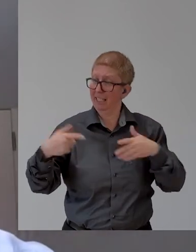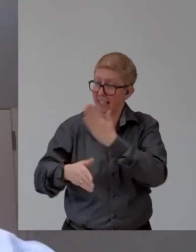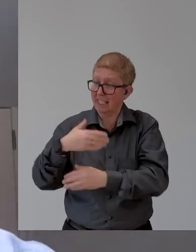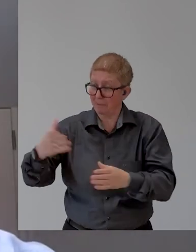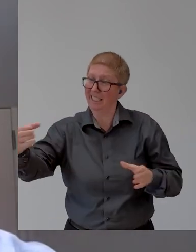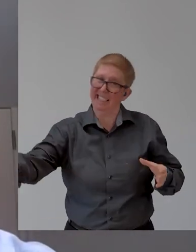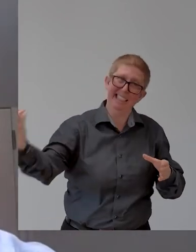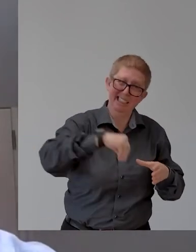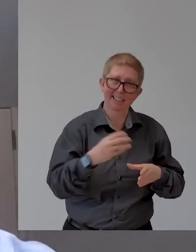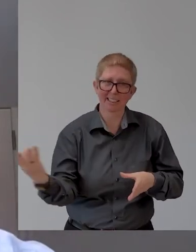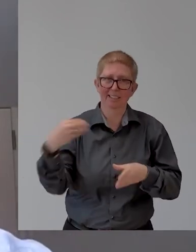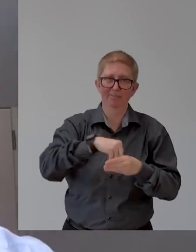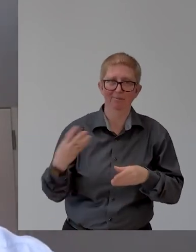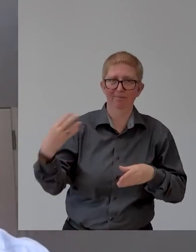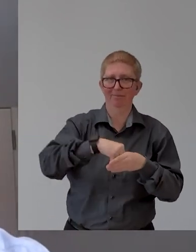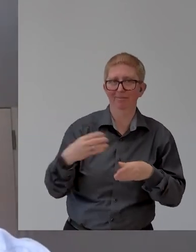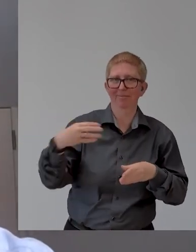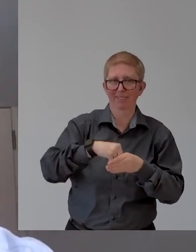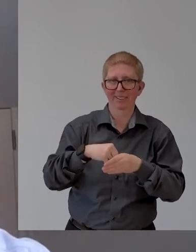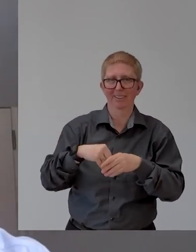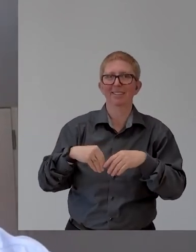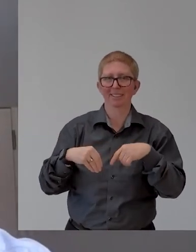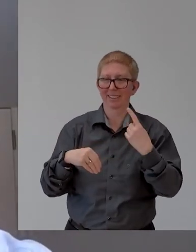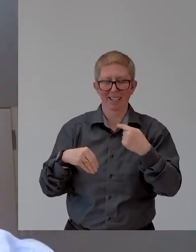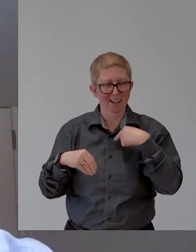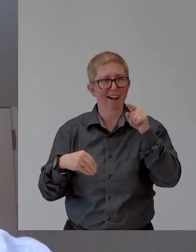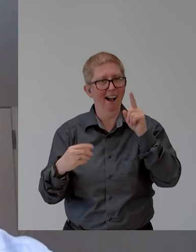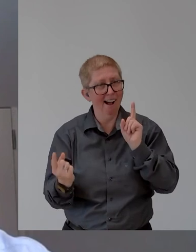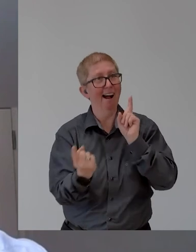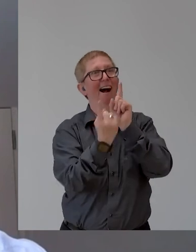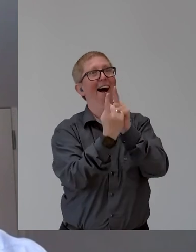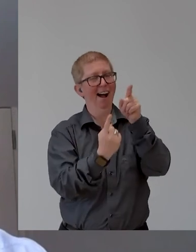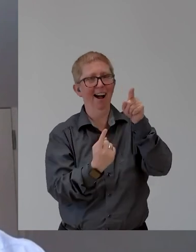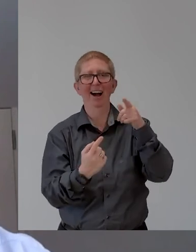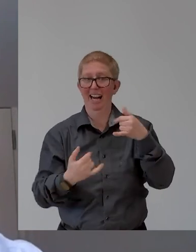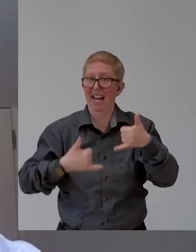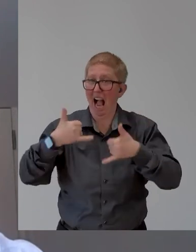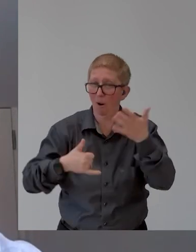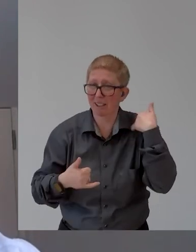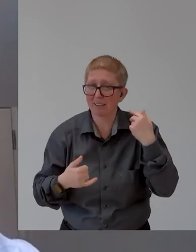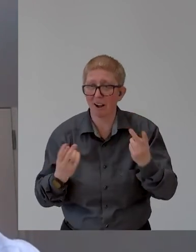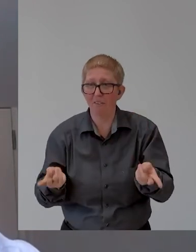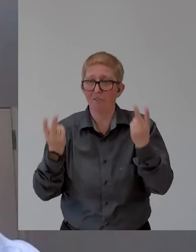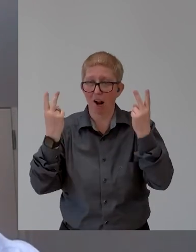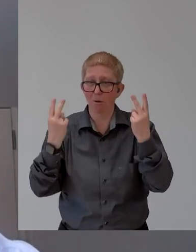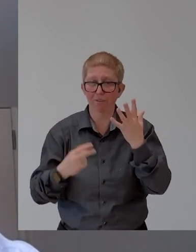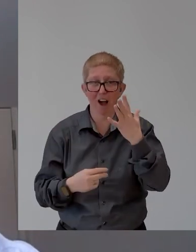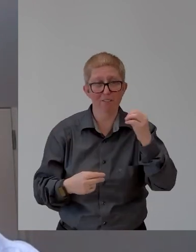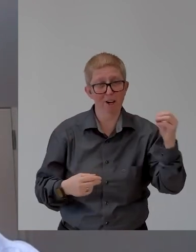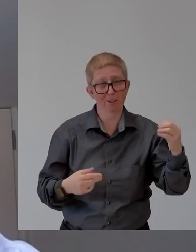what we met with, uh, Caroline and the value of 500 and Adeco getting involved. And really now is my new mission.